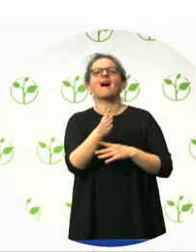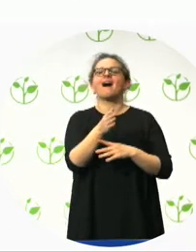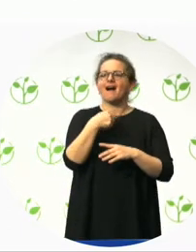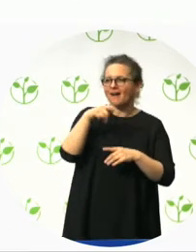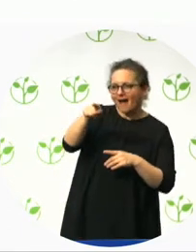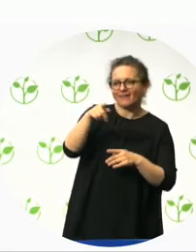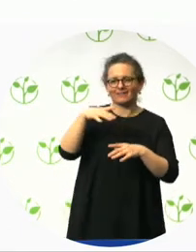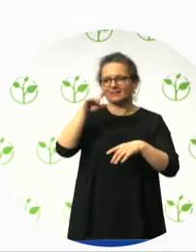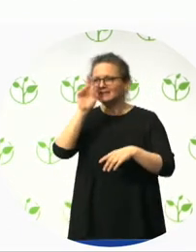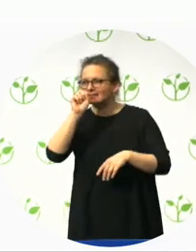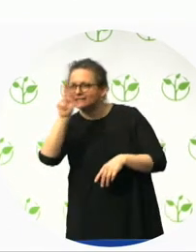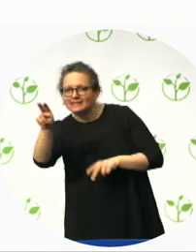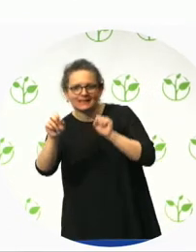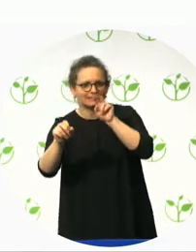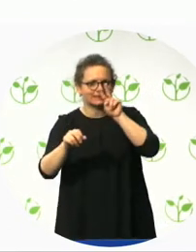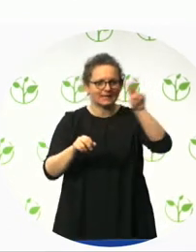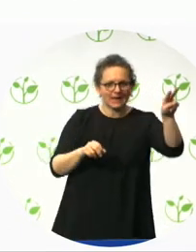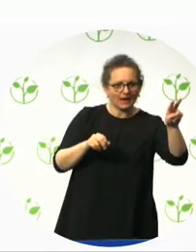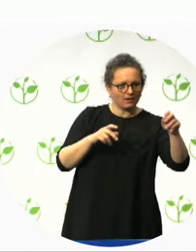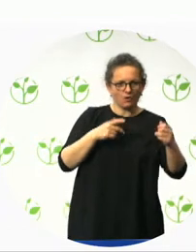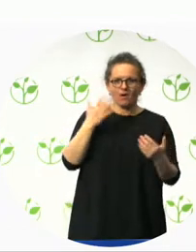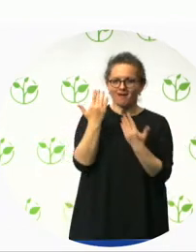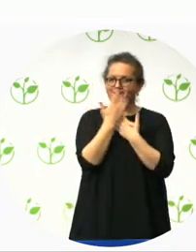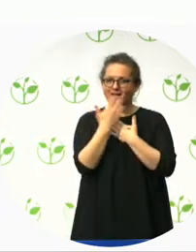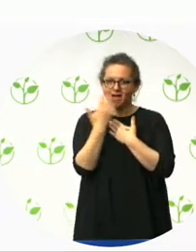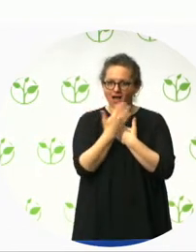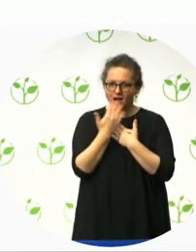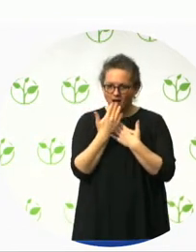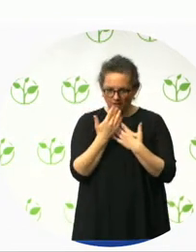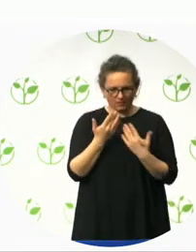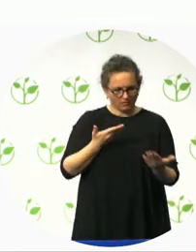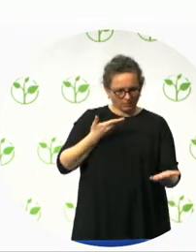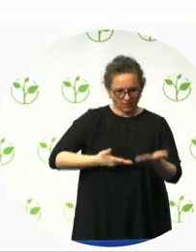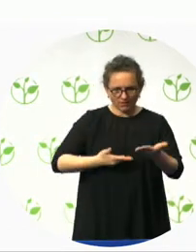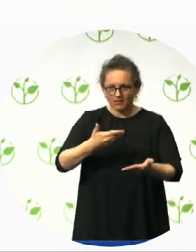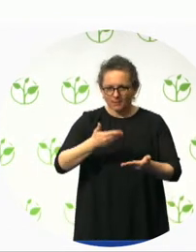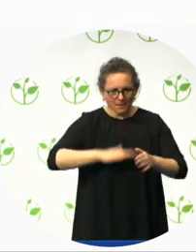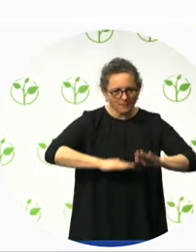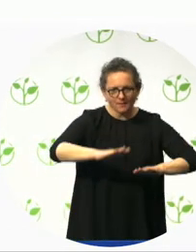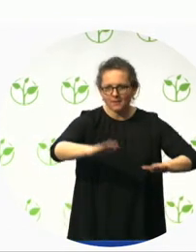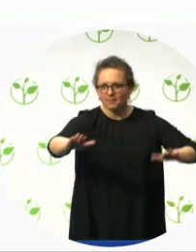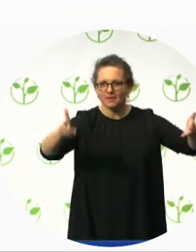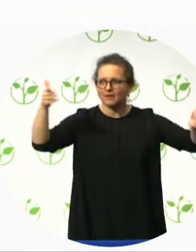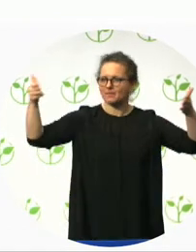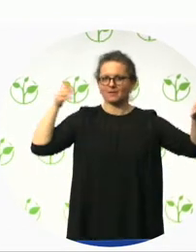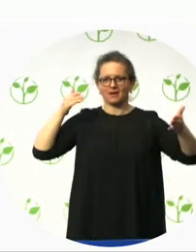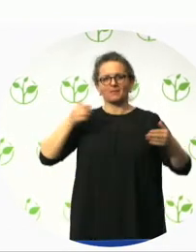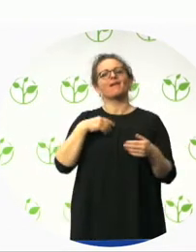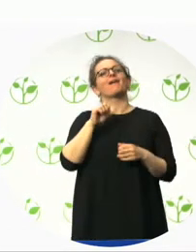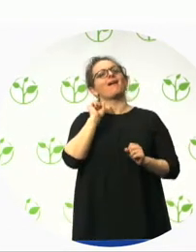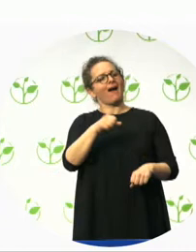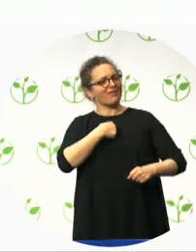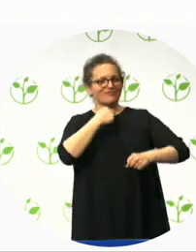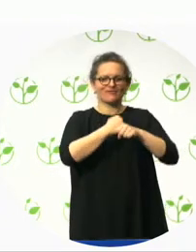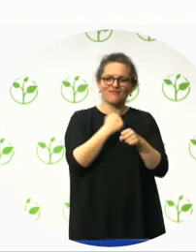but it fits in. Staircases that look great and work very well. A variety of workspaces and different furniture to